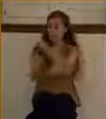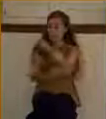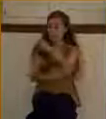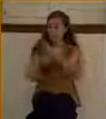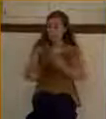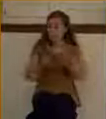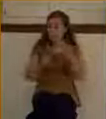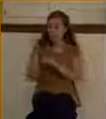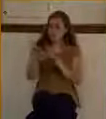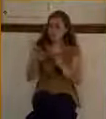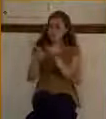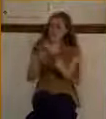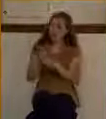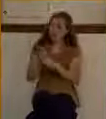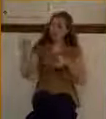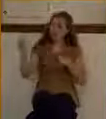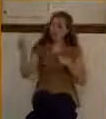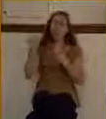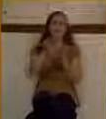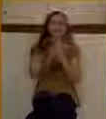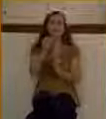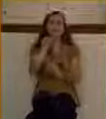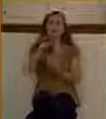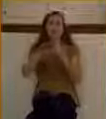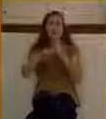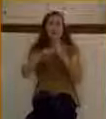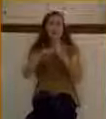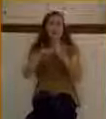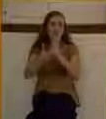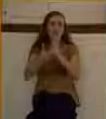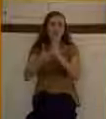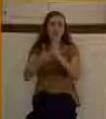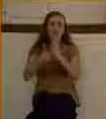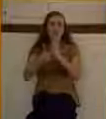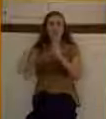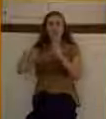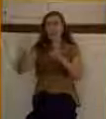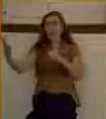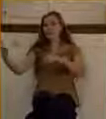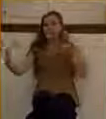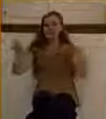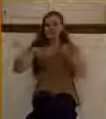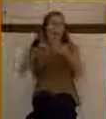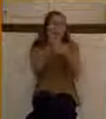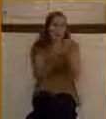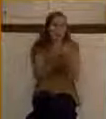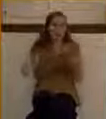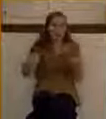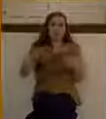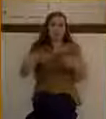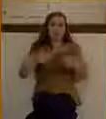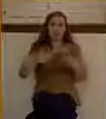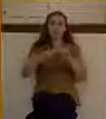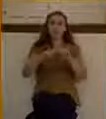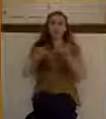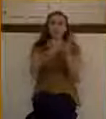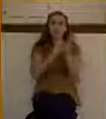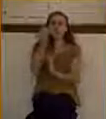universal principle of how you follow Christ. But Jesus was addressing this man's heart. He knew that this man's God was money,